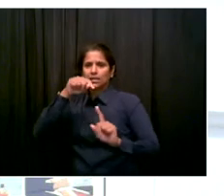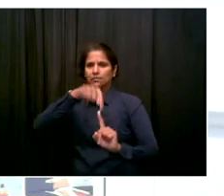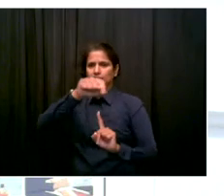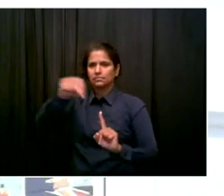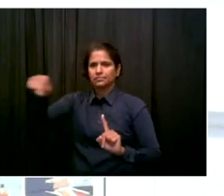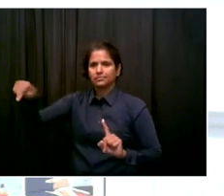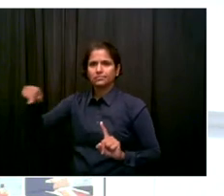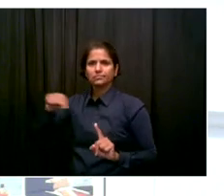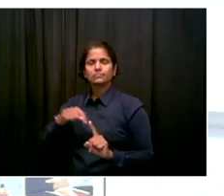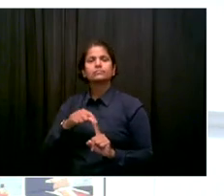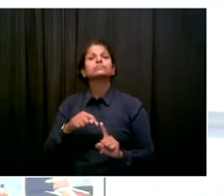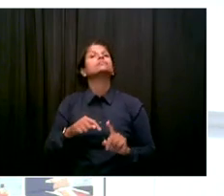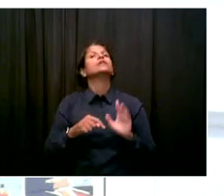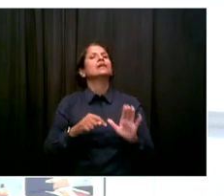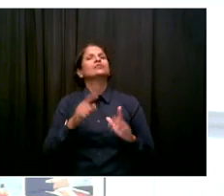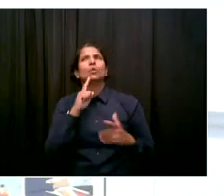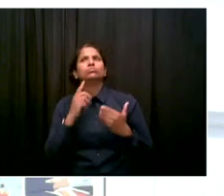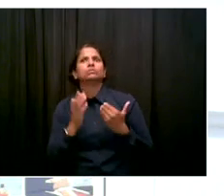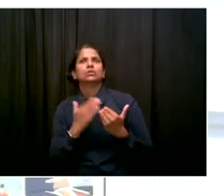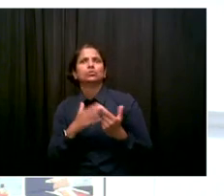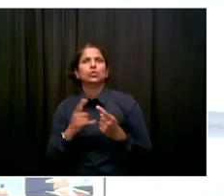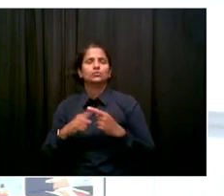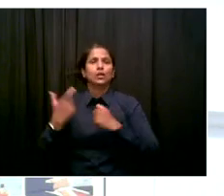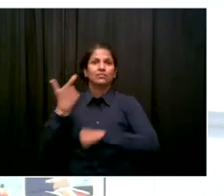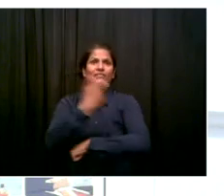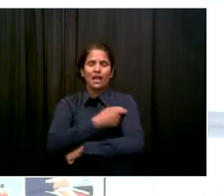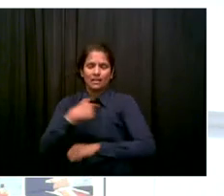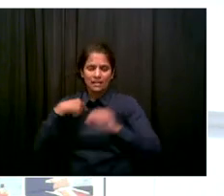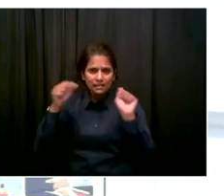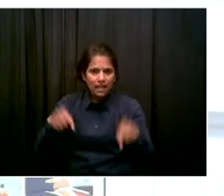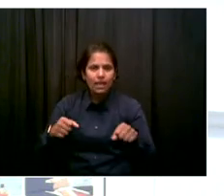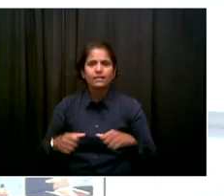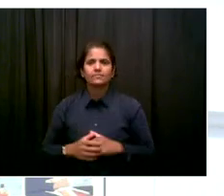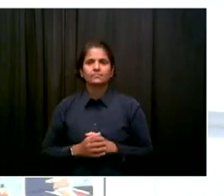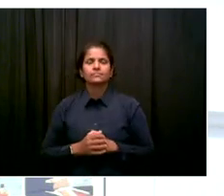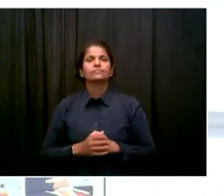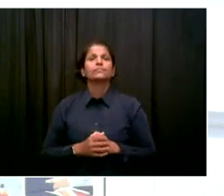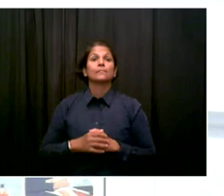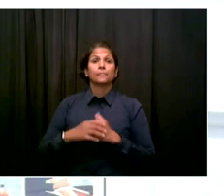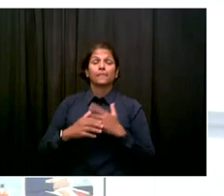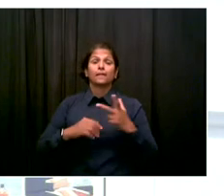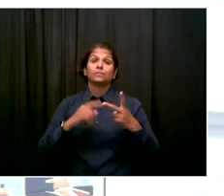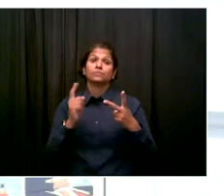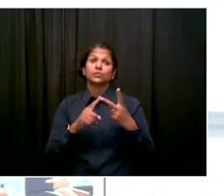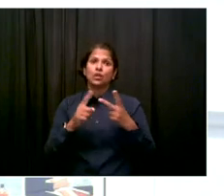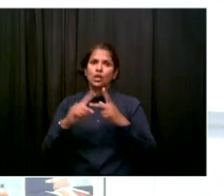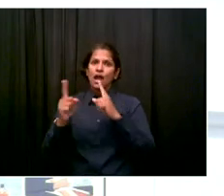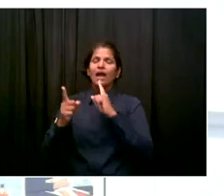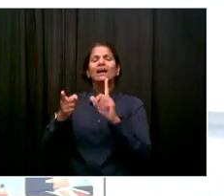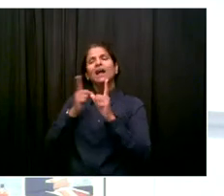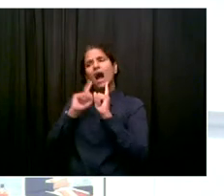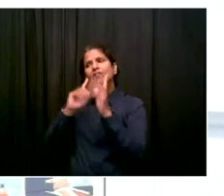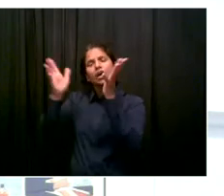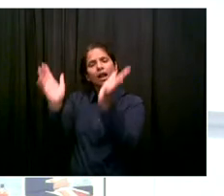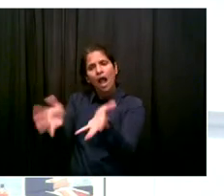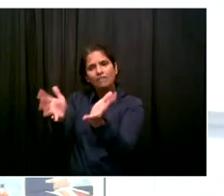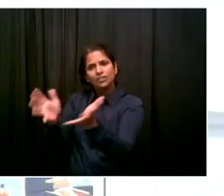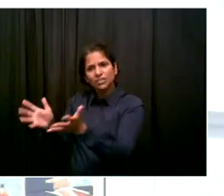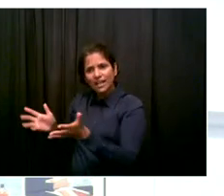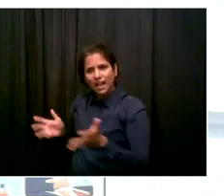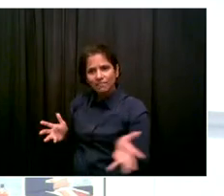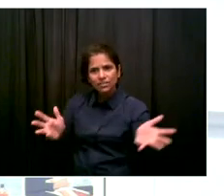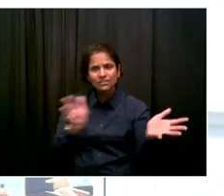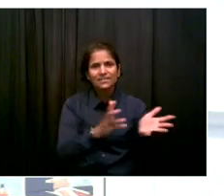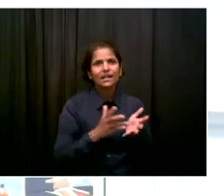conversations. It's really about having the questions that people have about the vaccines answered by